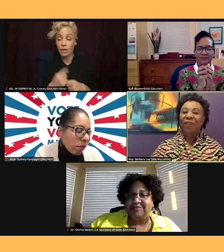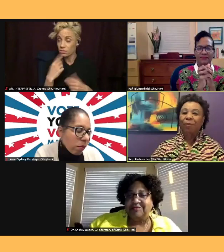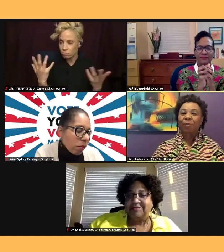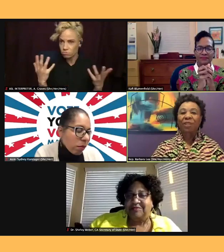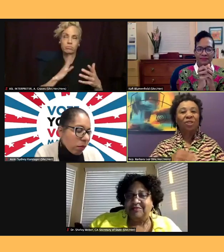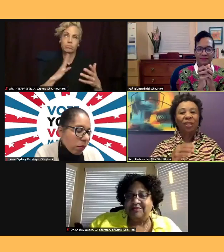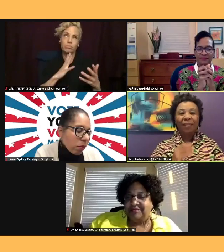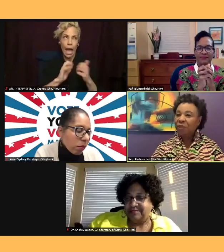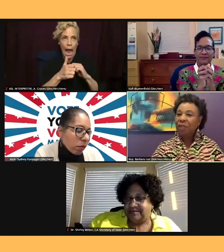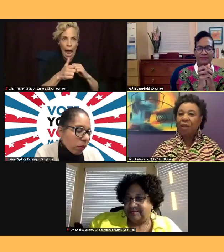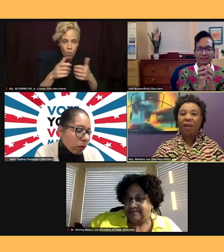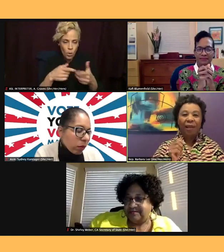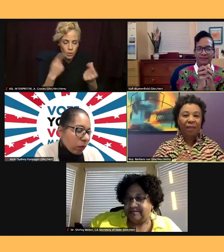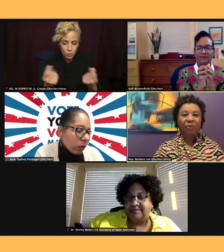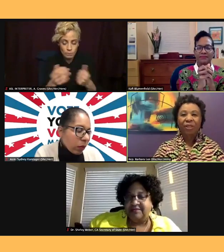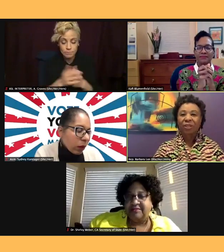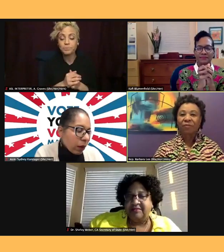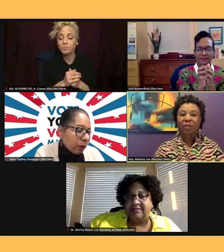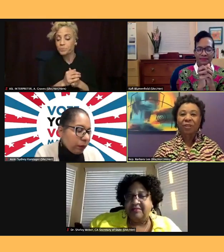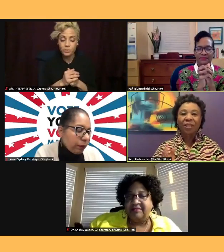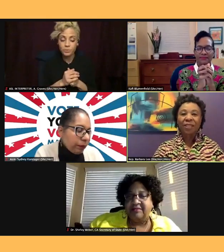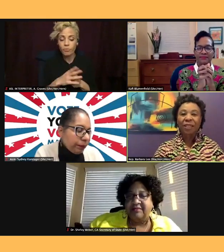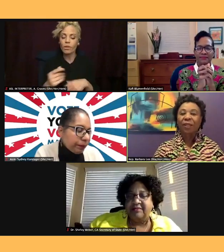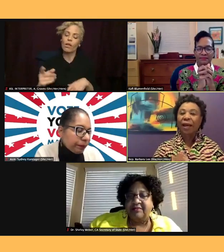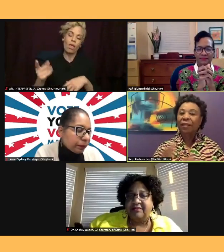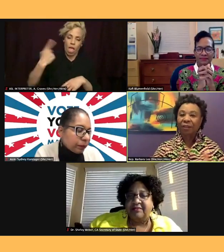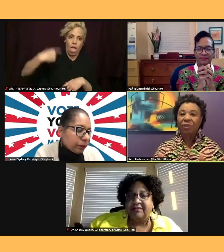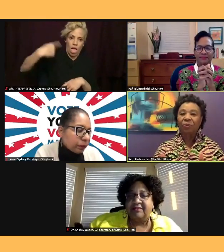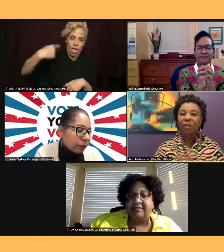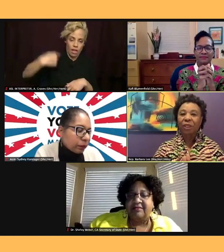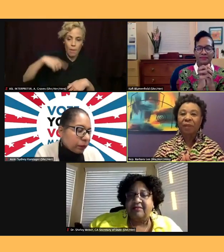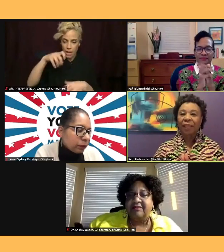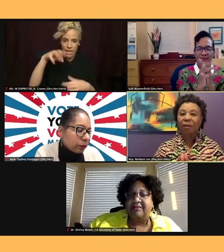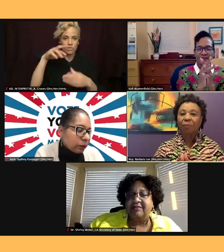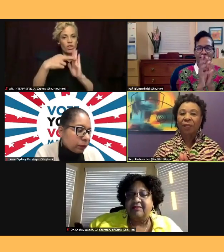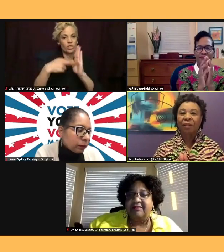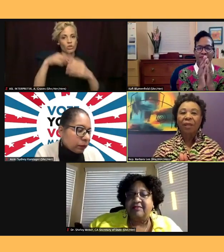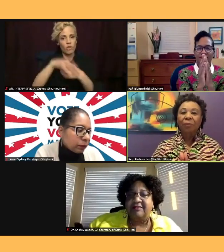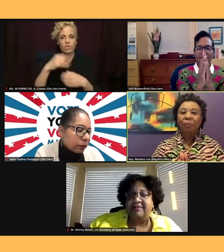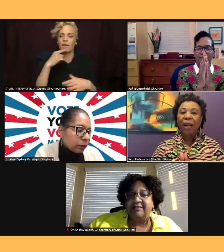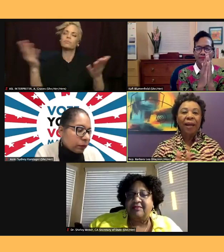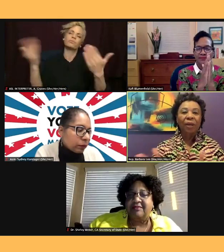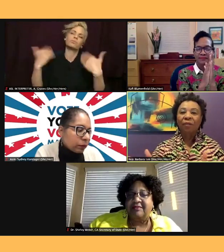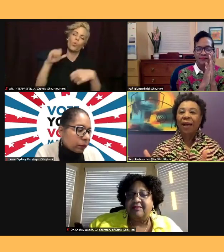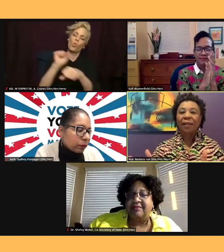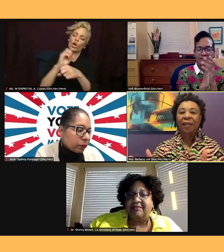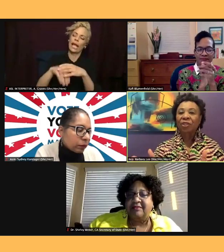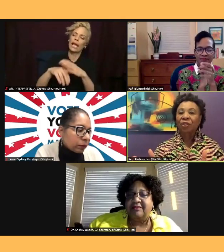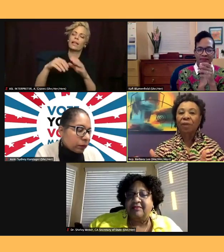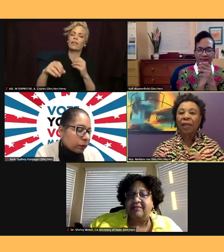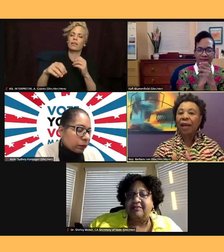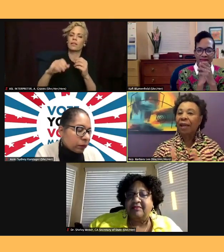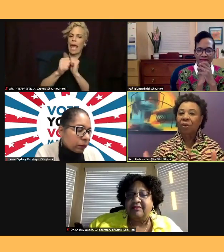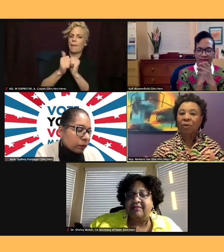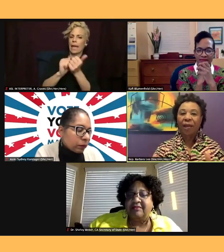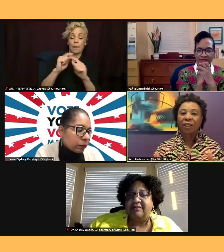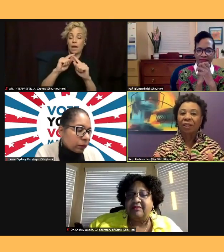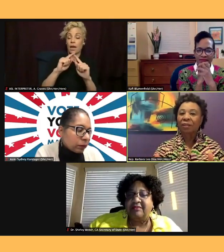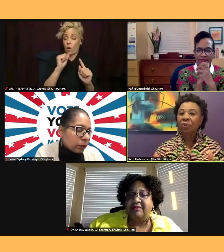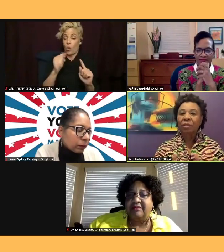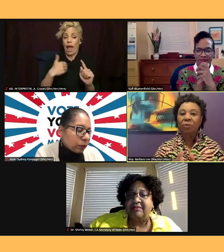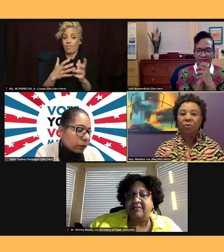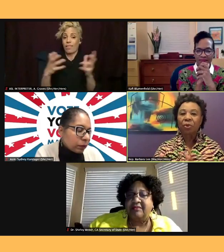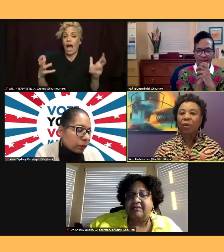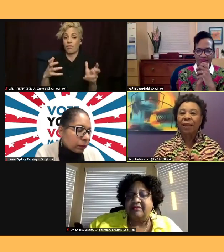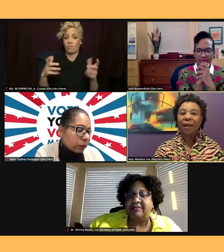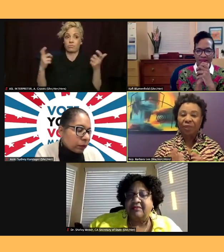kept telling me I had to register to vote. Then she said, well, I'd love you to work in my campaign, but I don't have a lot of national money. I have no idea who's doing what, and